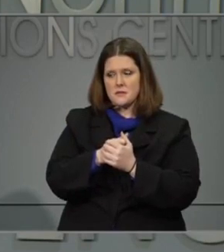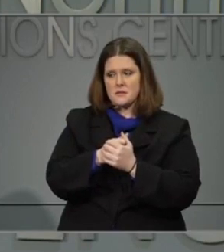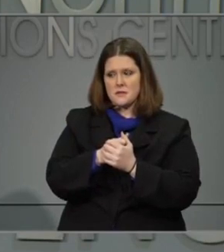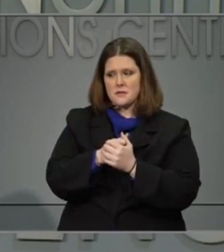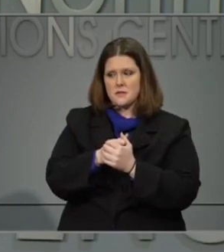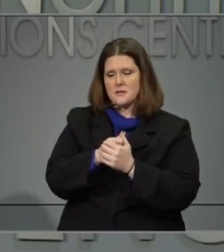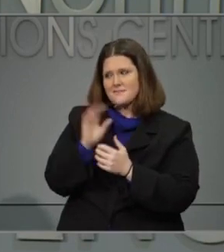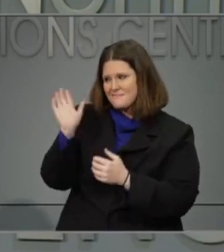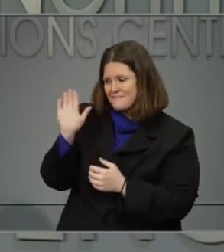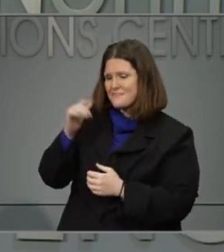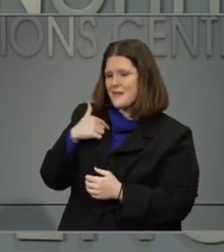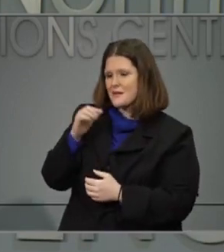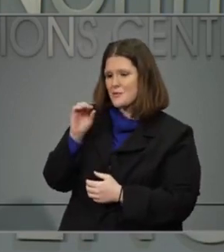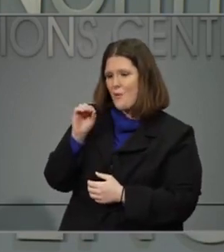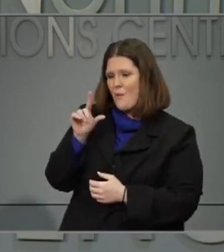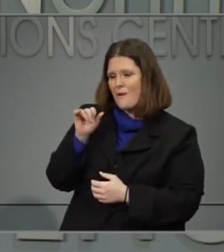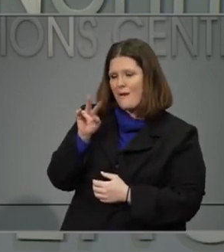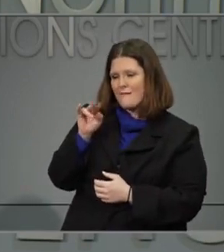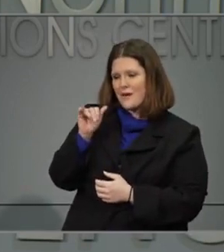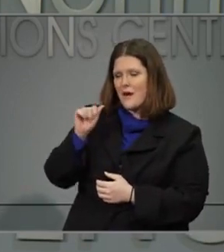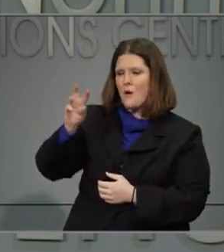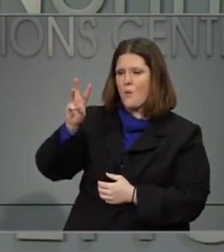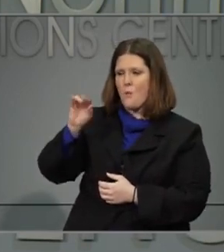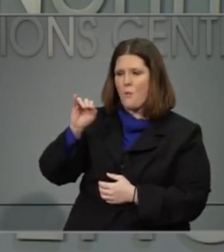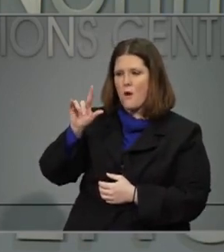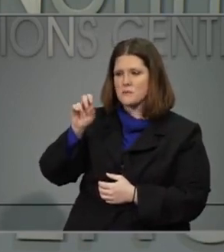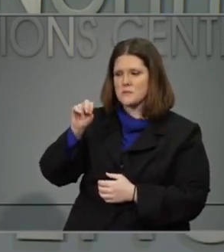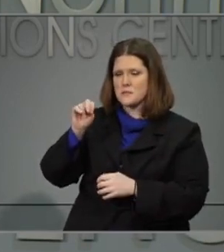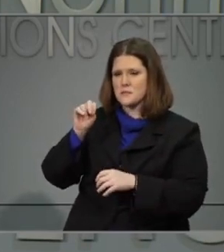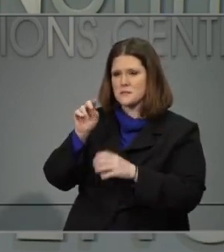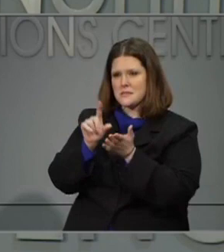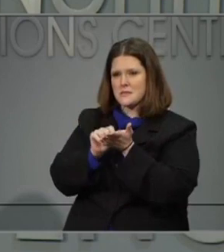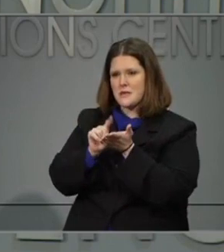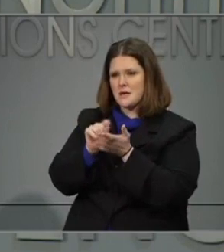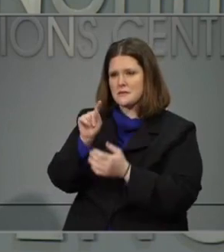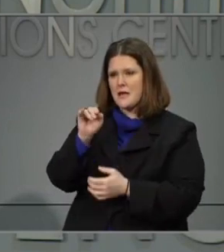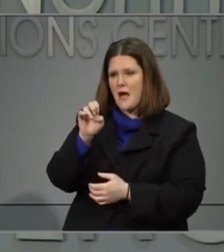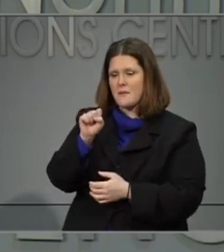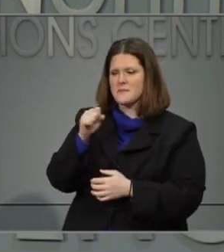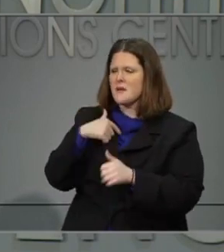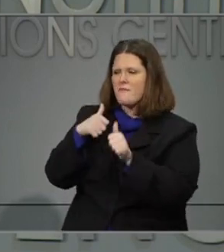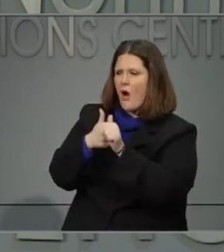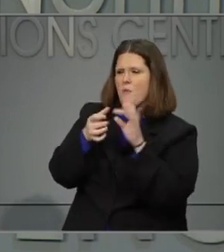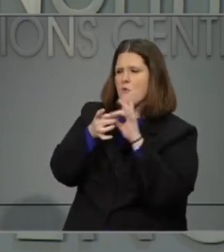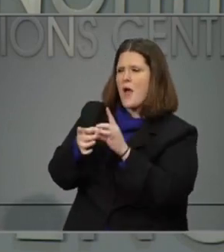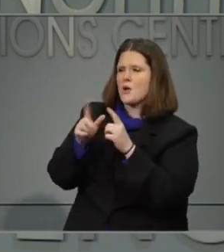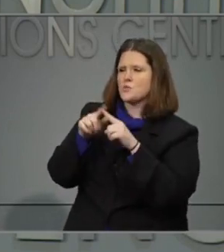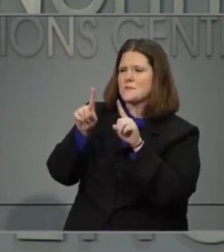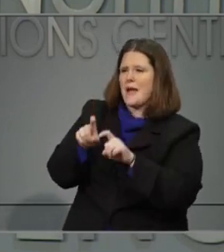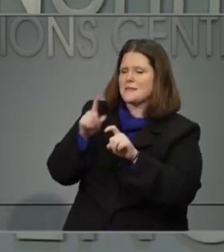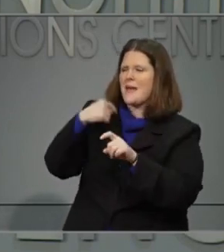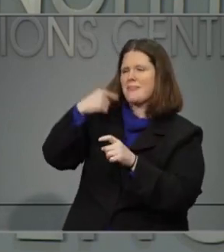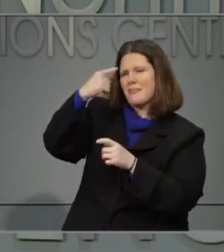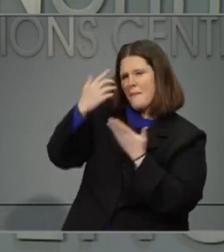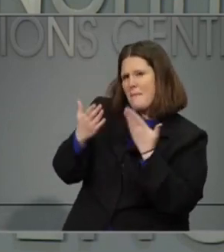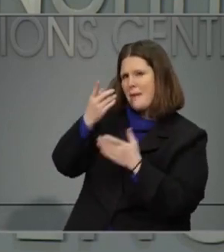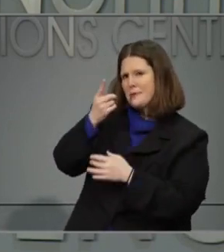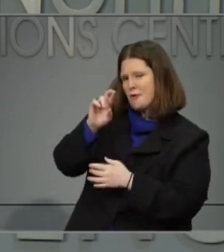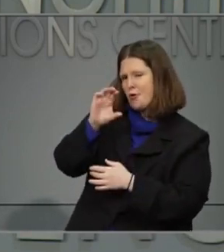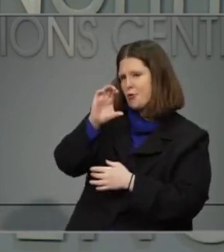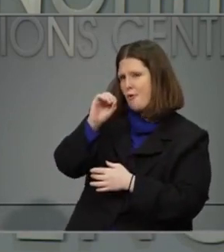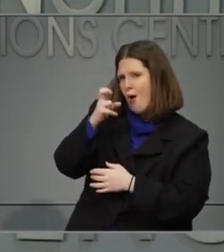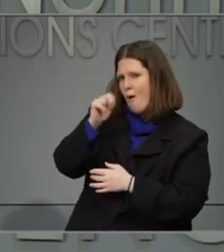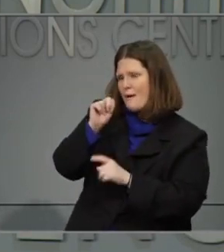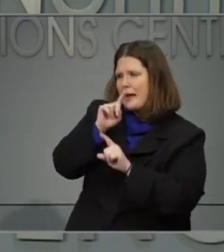This is Olivia of Wilson Times. Just following up with the testing, this might be for Dr. Cohen to answer, but the Durham